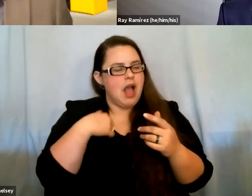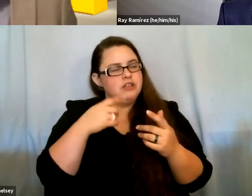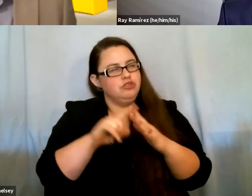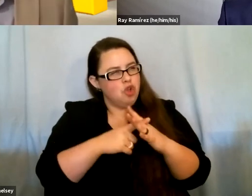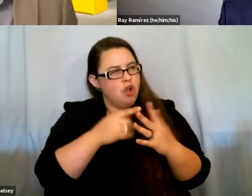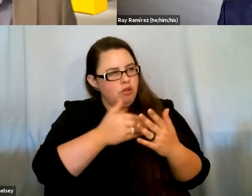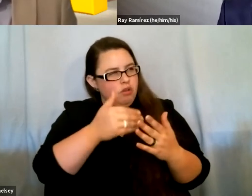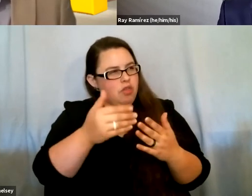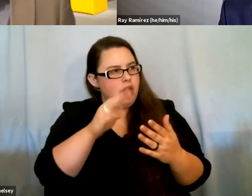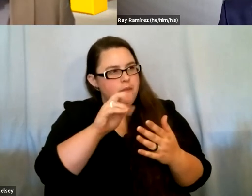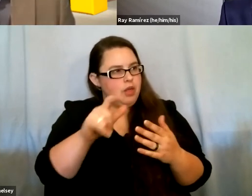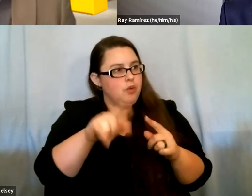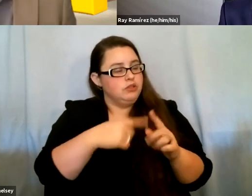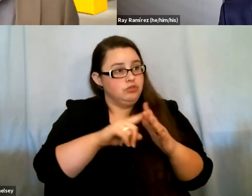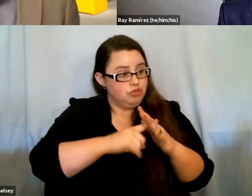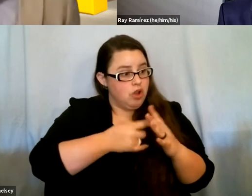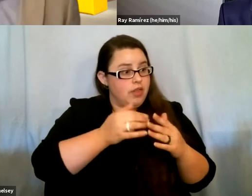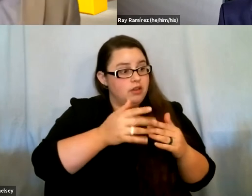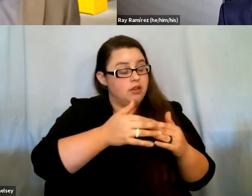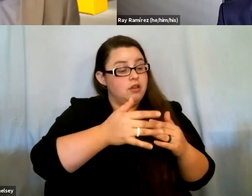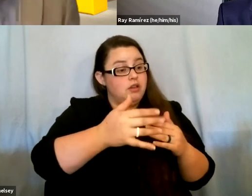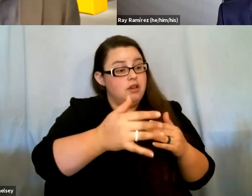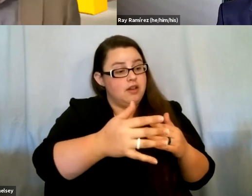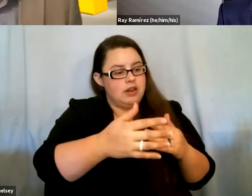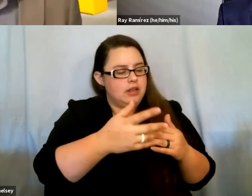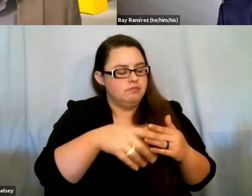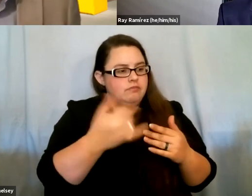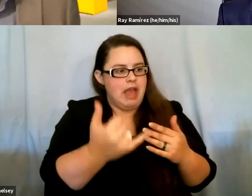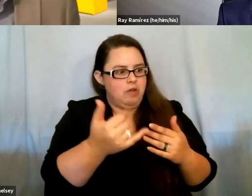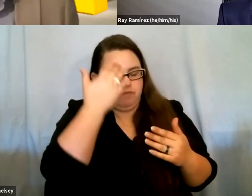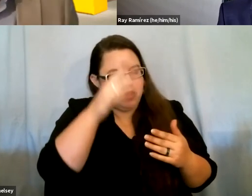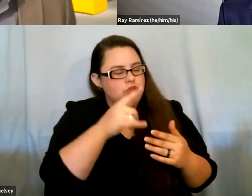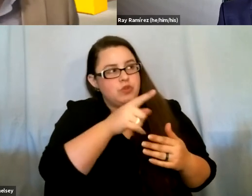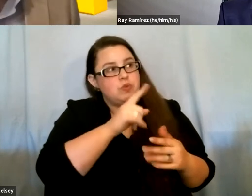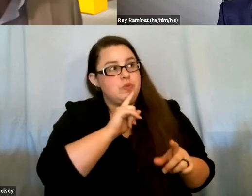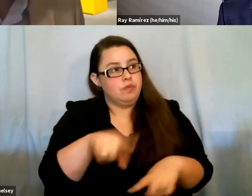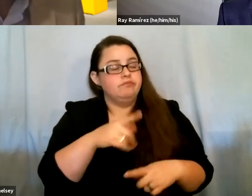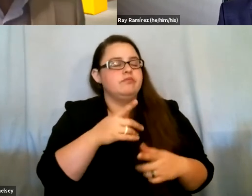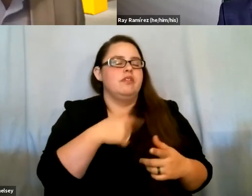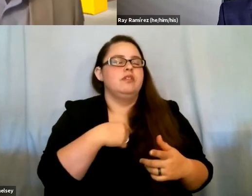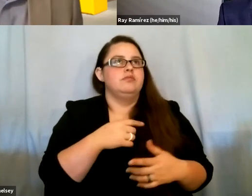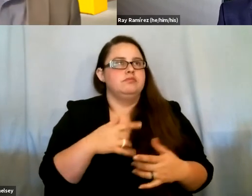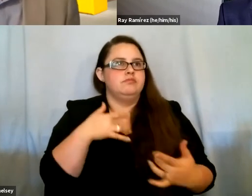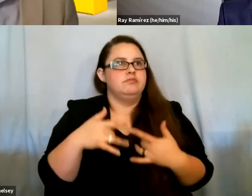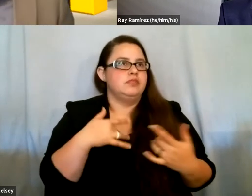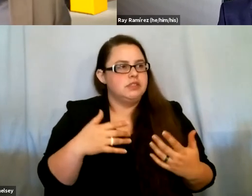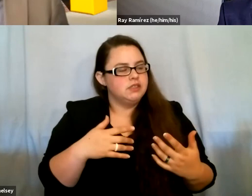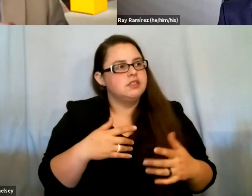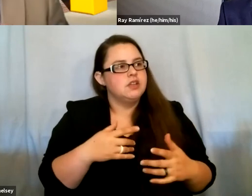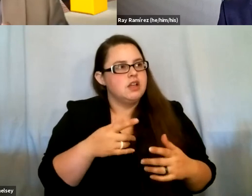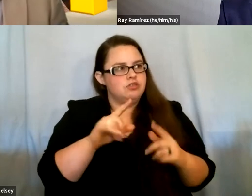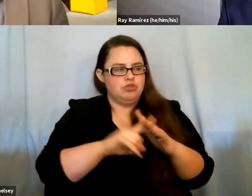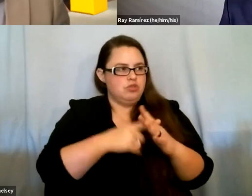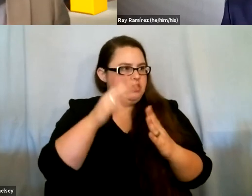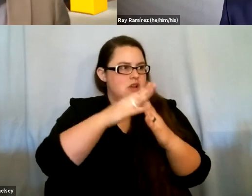initiated. I'm not sure where it's at now. And so for you to report out on that, that's encouraging. And you're absolutely right. It starts from the top, right? It's at the policy